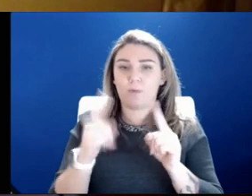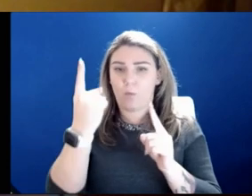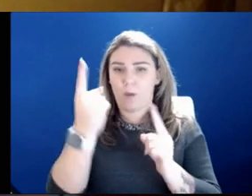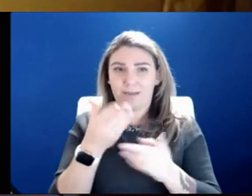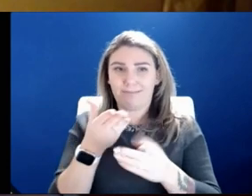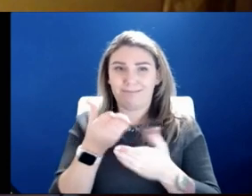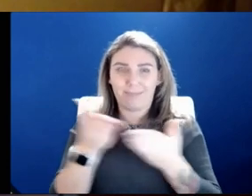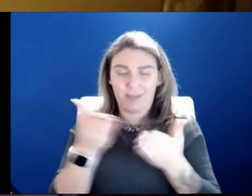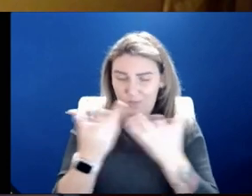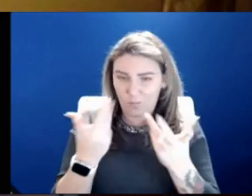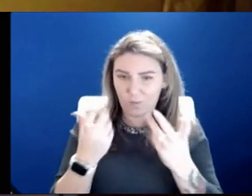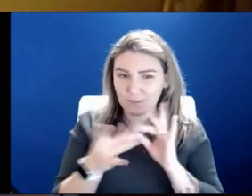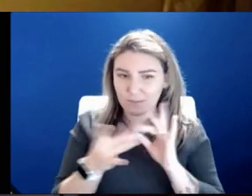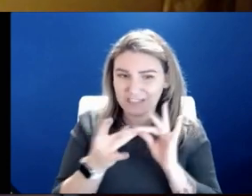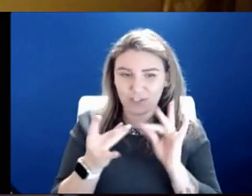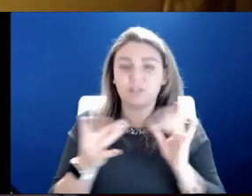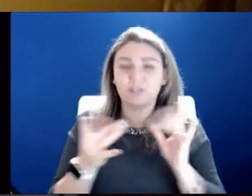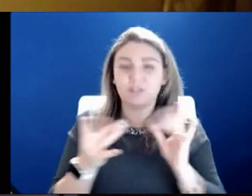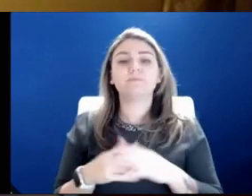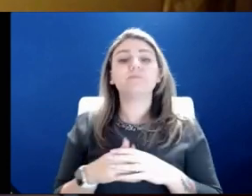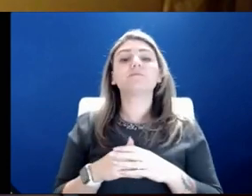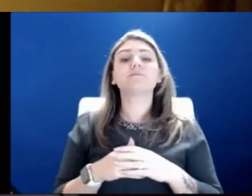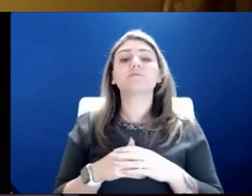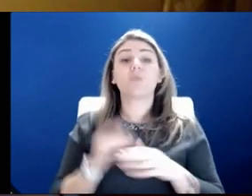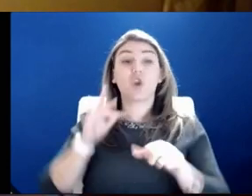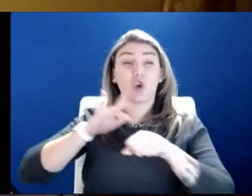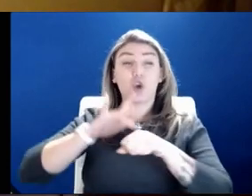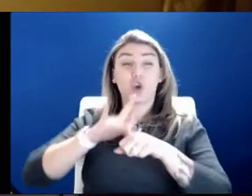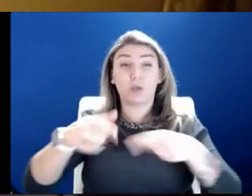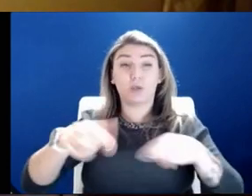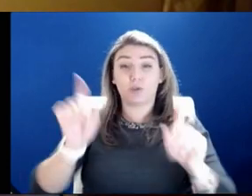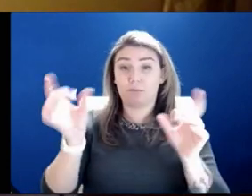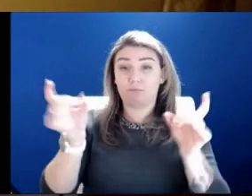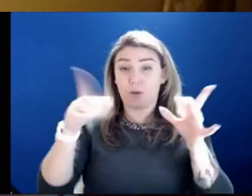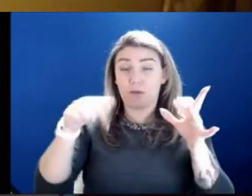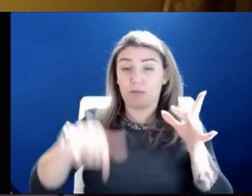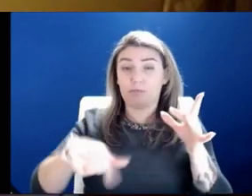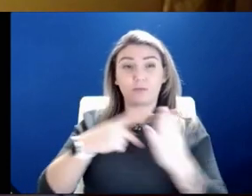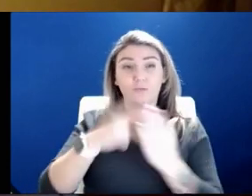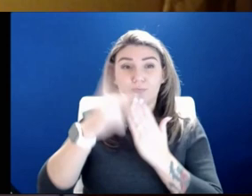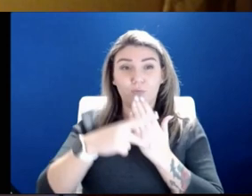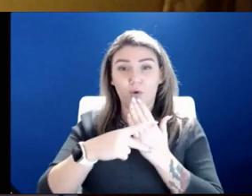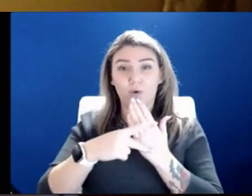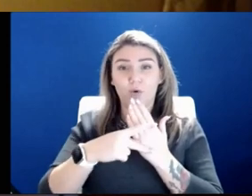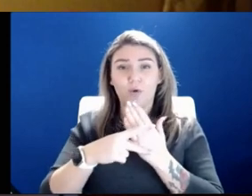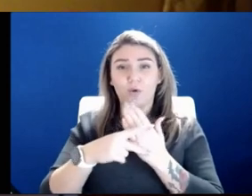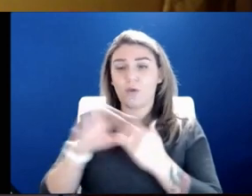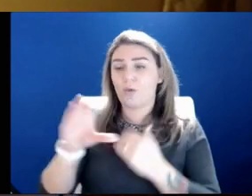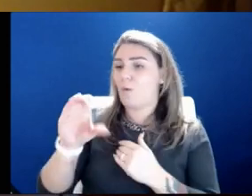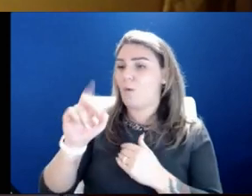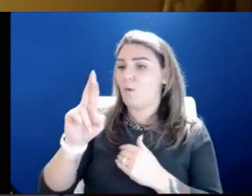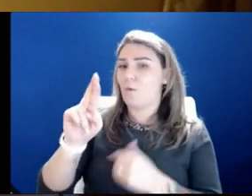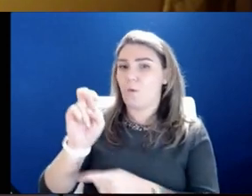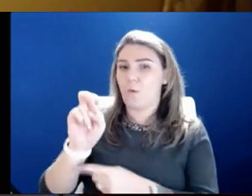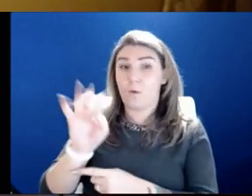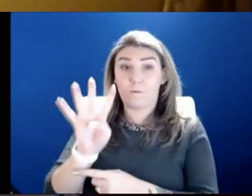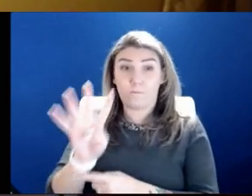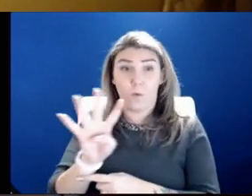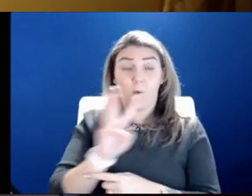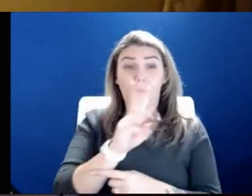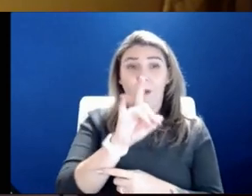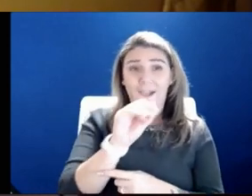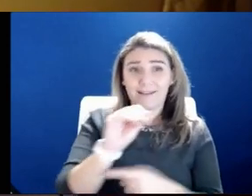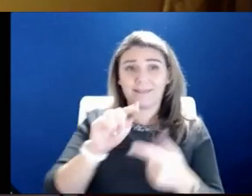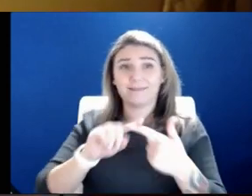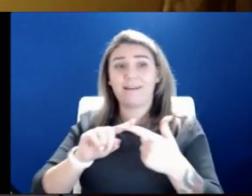mentioned yet, early in the crisis, and I know we talked about that on this program, the core forum, Wyandotte County, Johnson County, Kansas